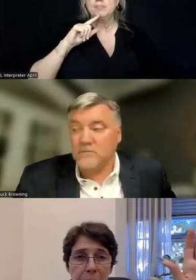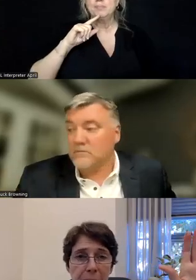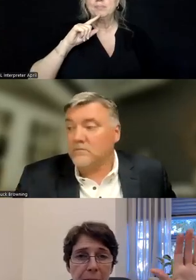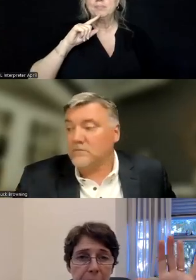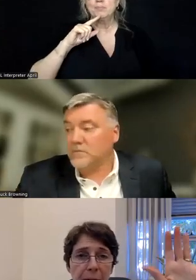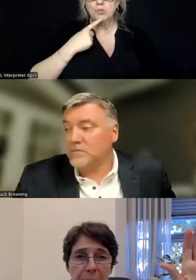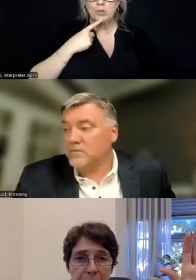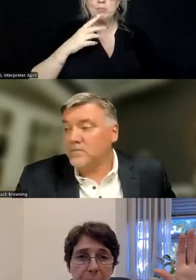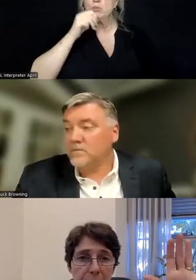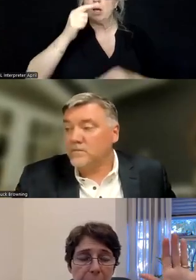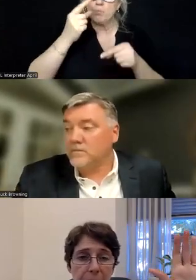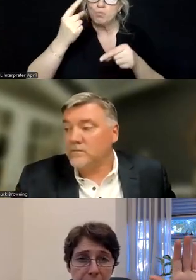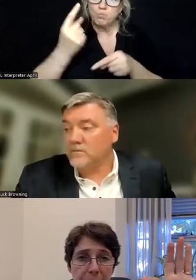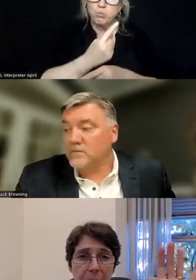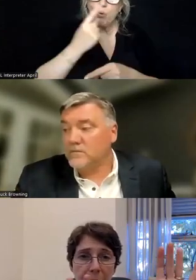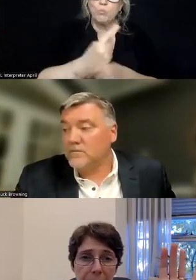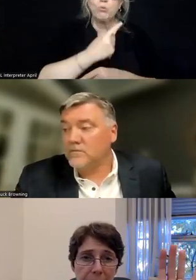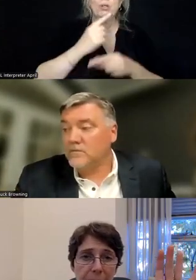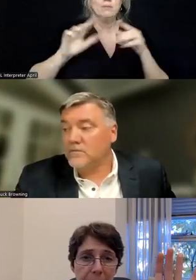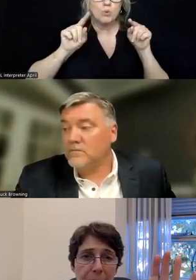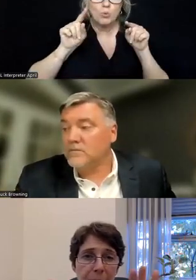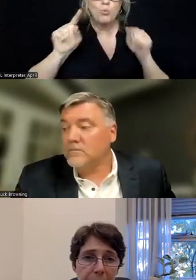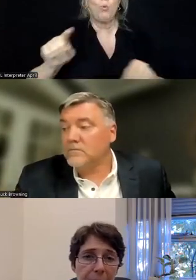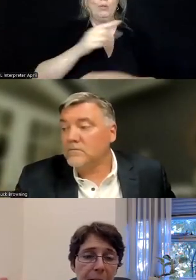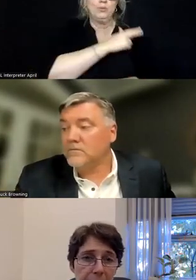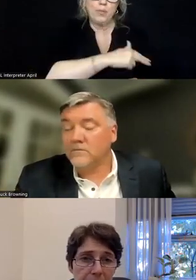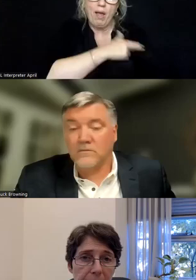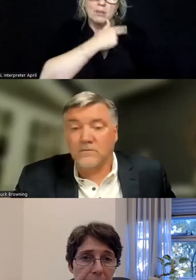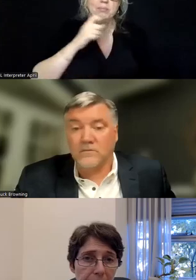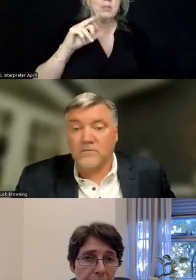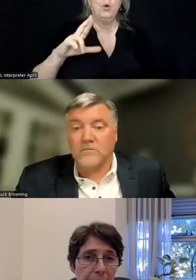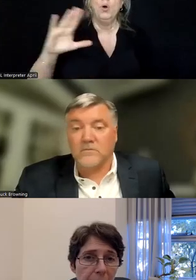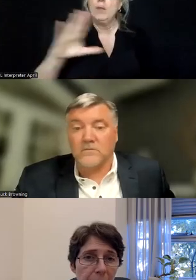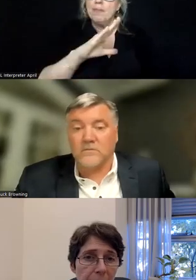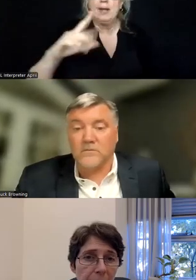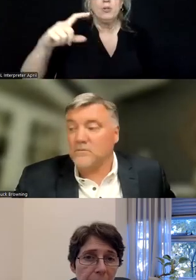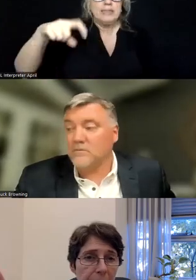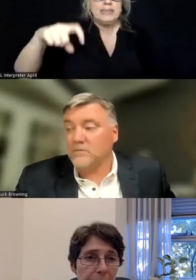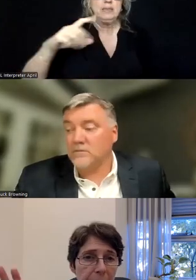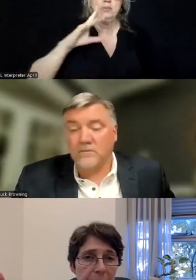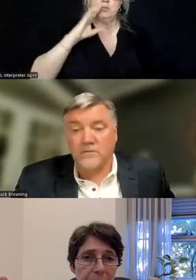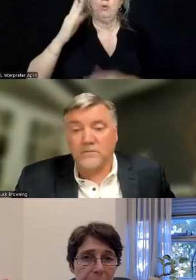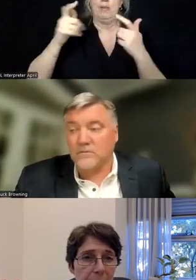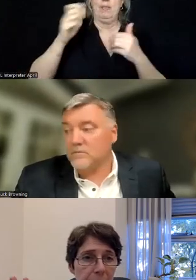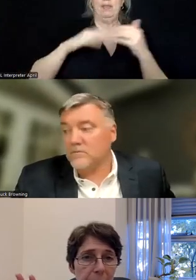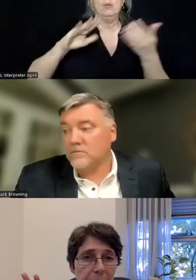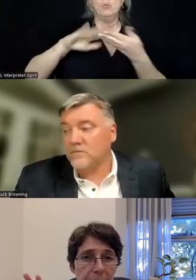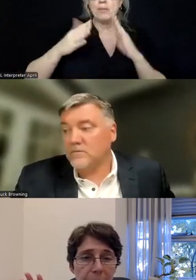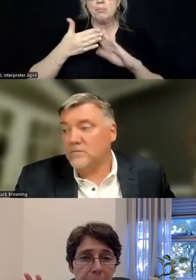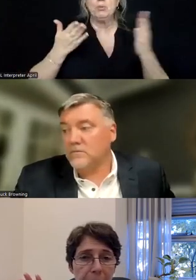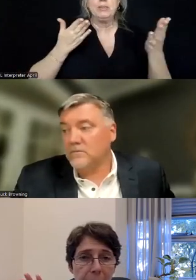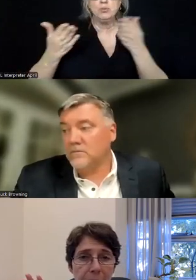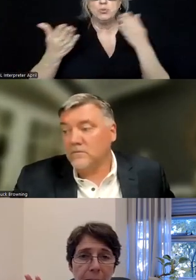they're not appropriate for going to a hospital, but, you know, their needs are greater than what the community service system